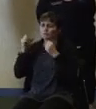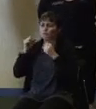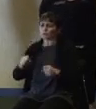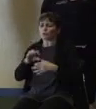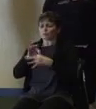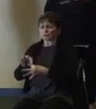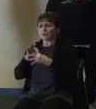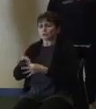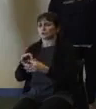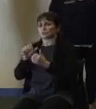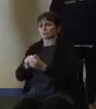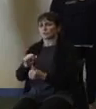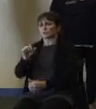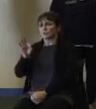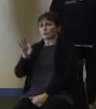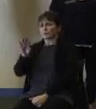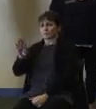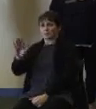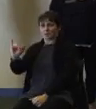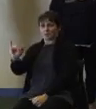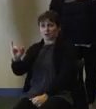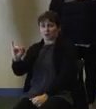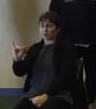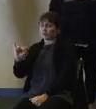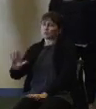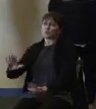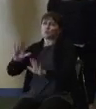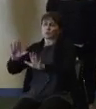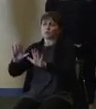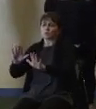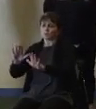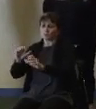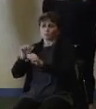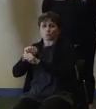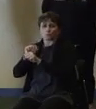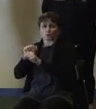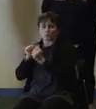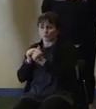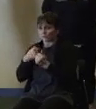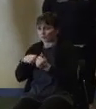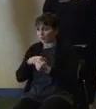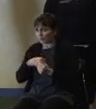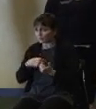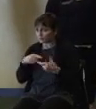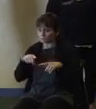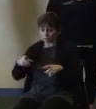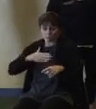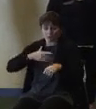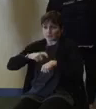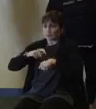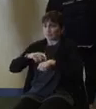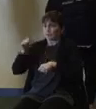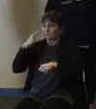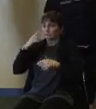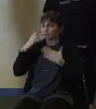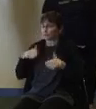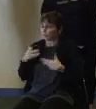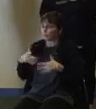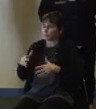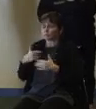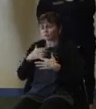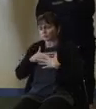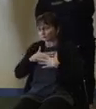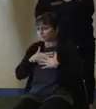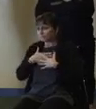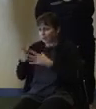the Bureau, and they've been incredibly good partners to us. Certainly, I can say during my time as governor, so they're in our prayers.